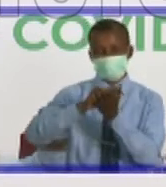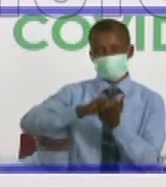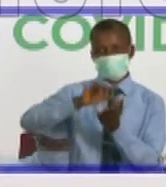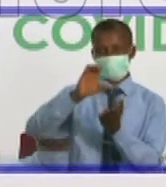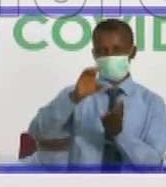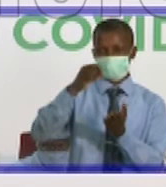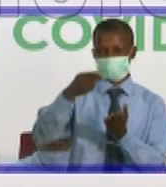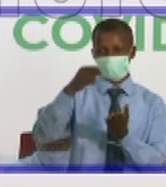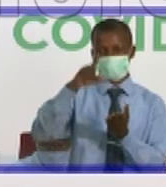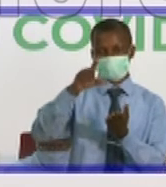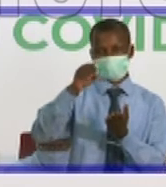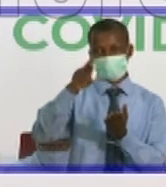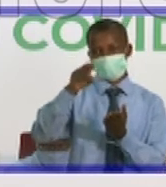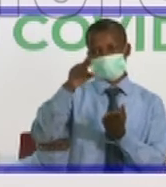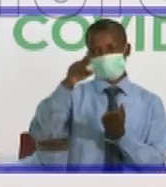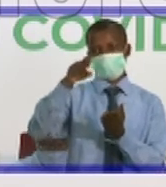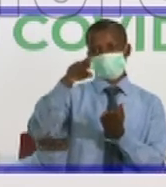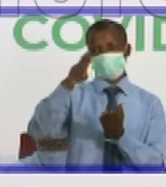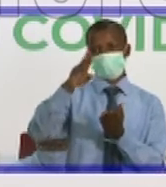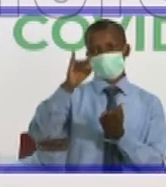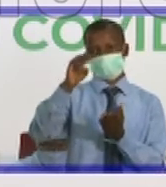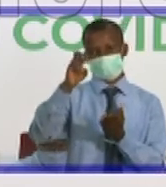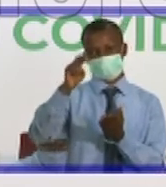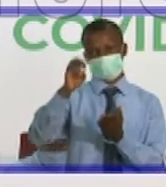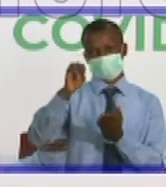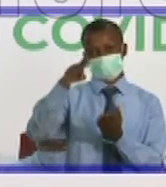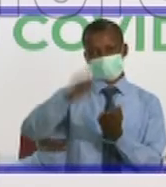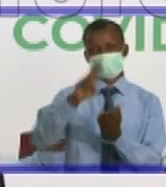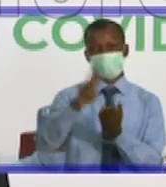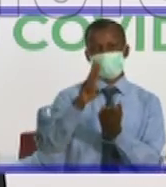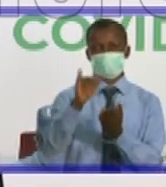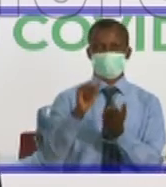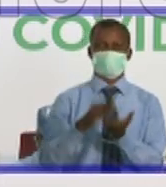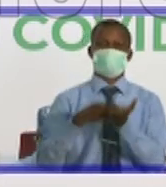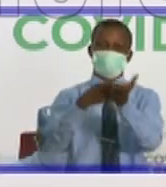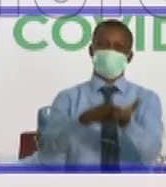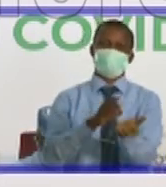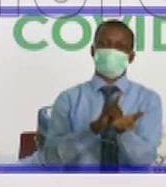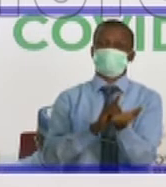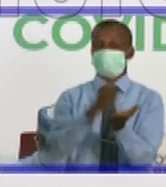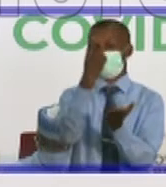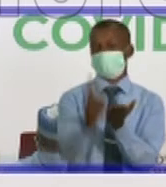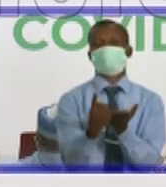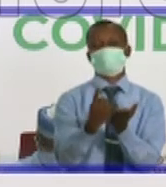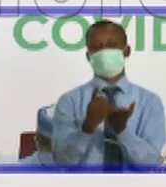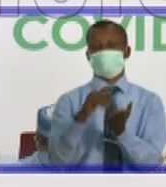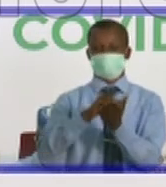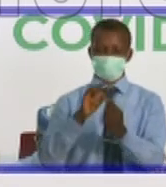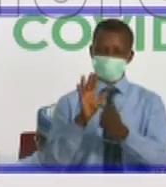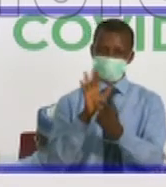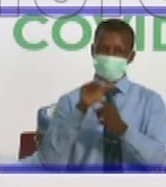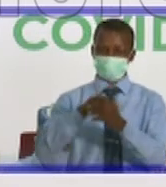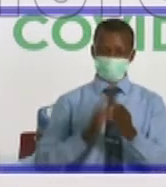hydroxychloroquine, and all the other antivirals previously in our guidelines to